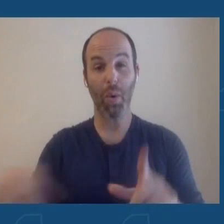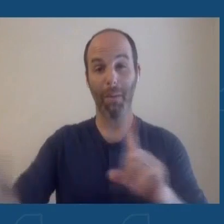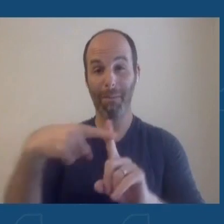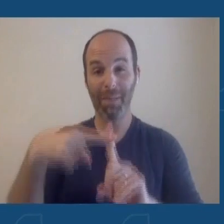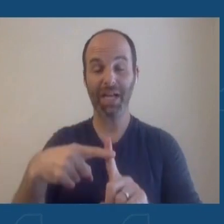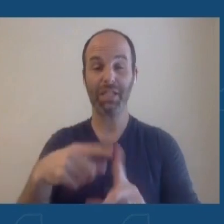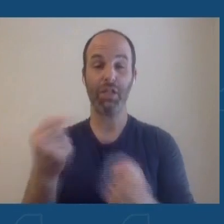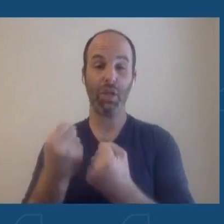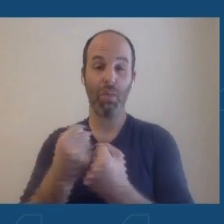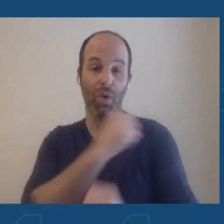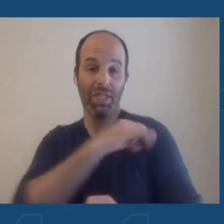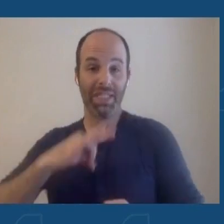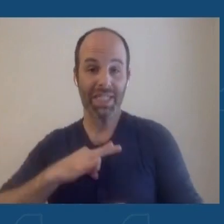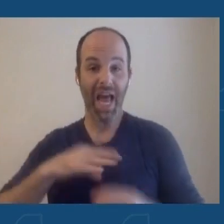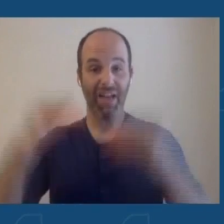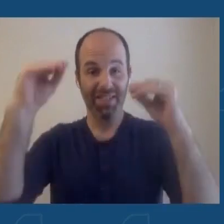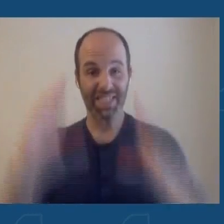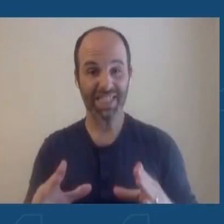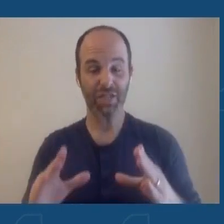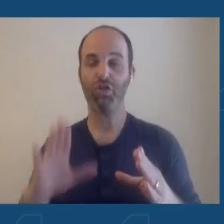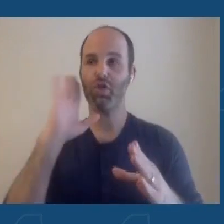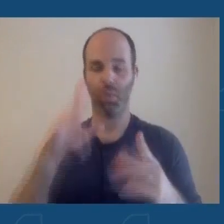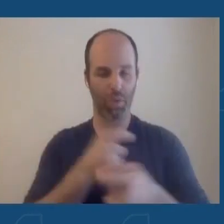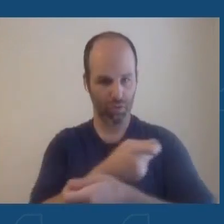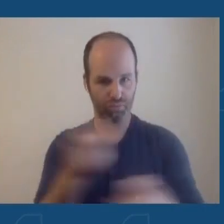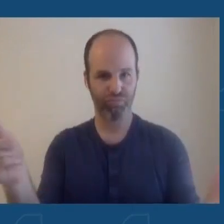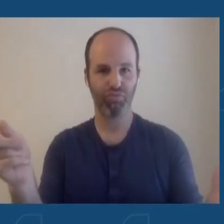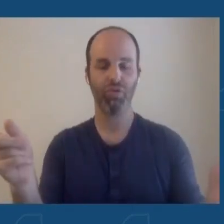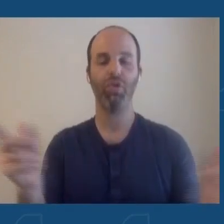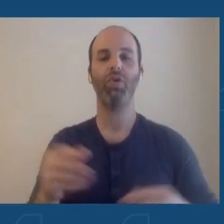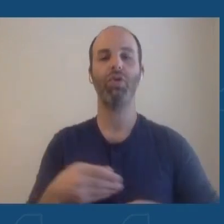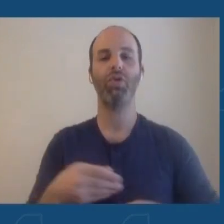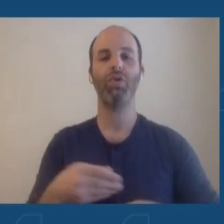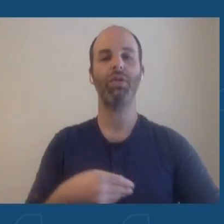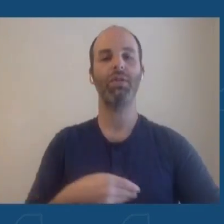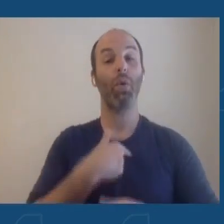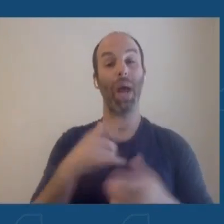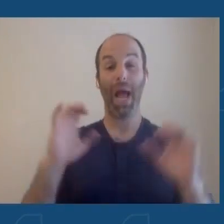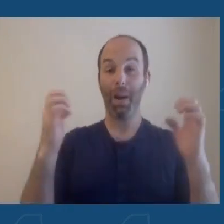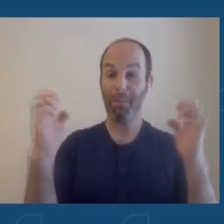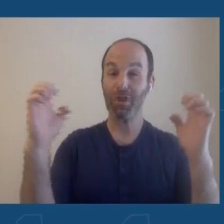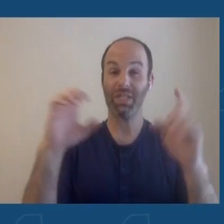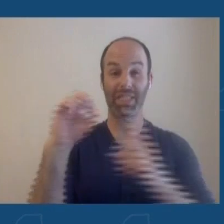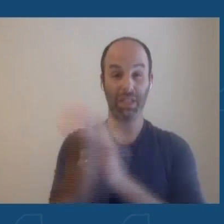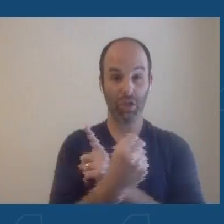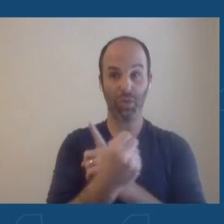away, but then we'll have enough. But also, so we had that emergency situation, we had to do a lot of ordering,